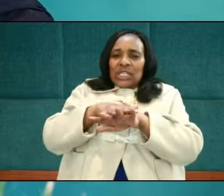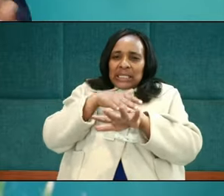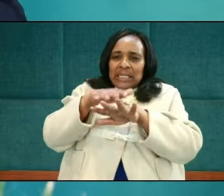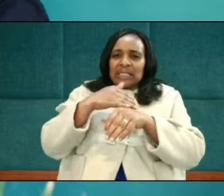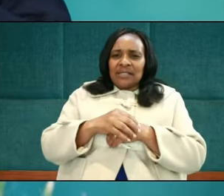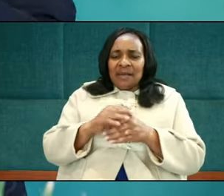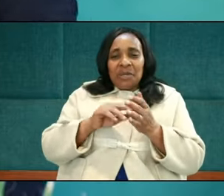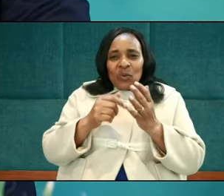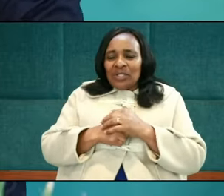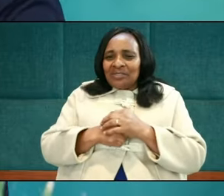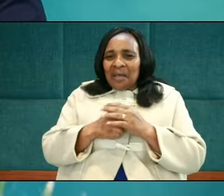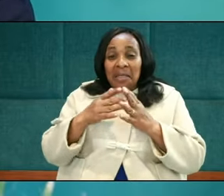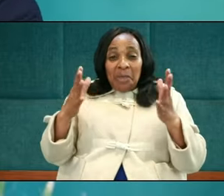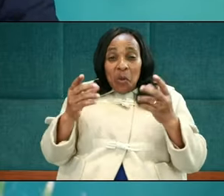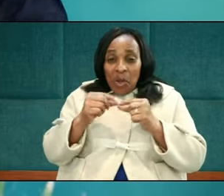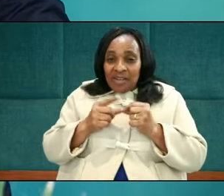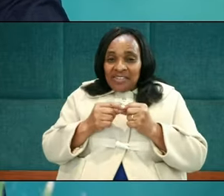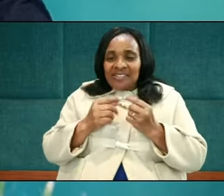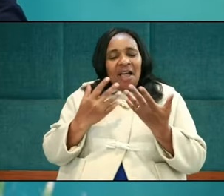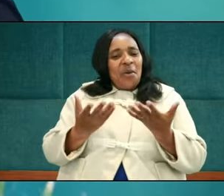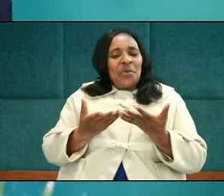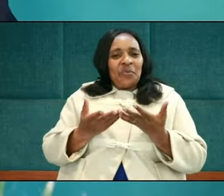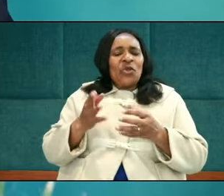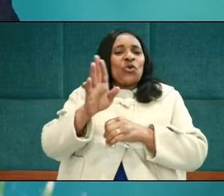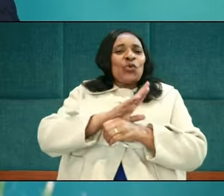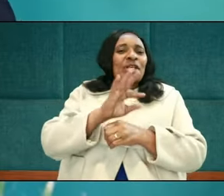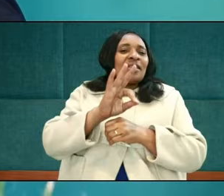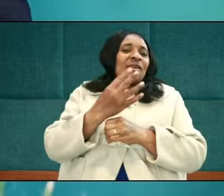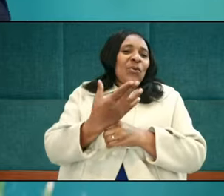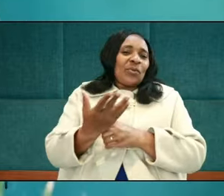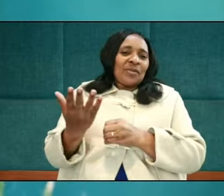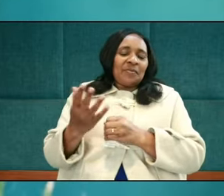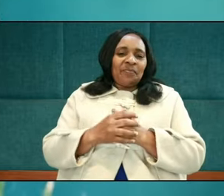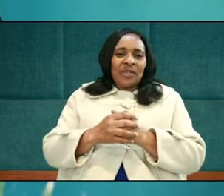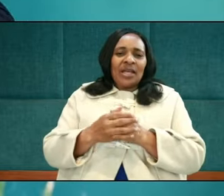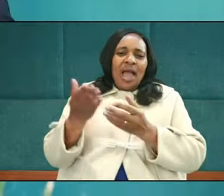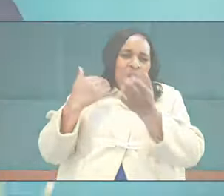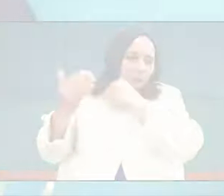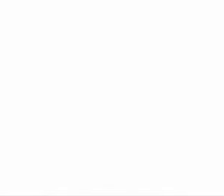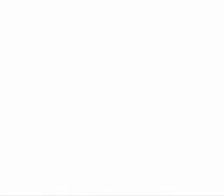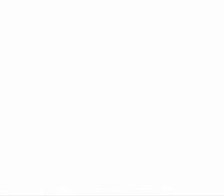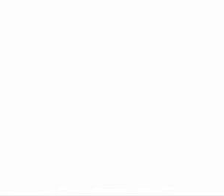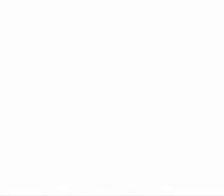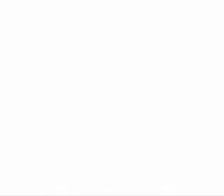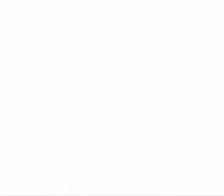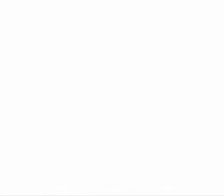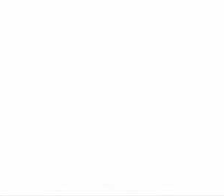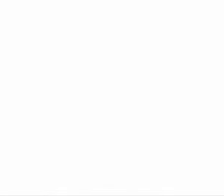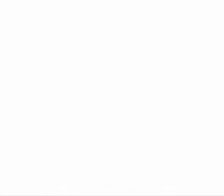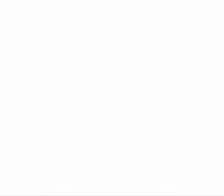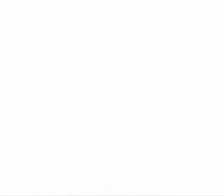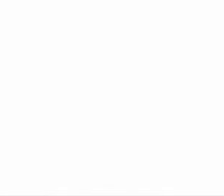You see, the Greek word praes was used in three ways in ancient time. It was used by